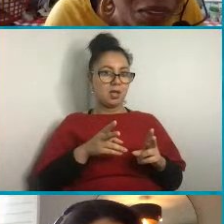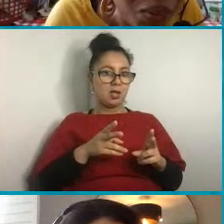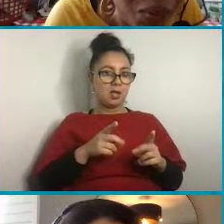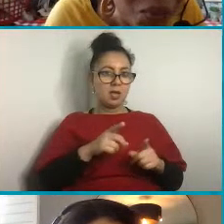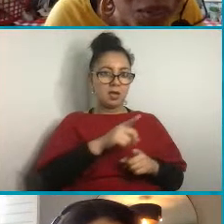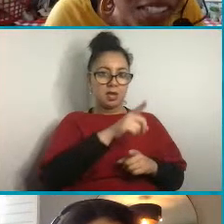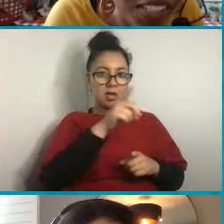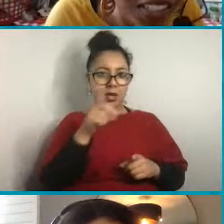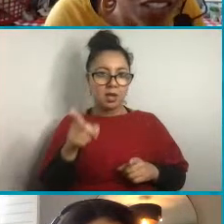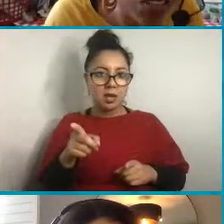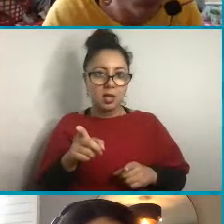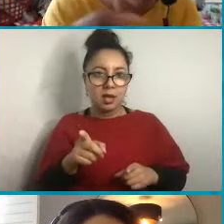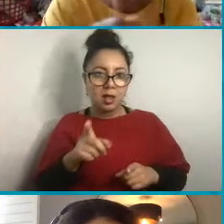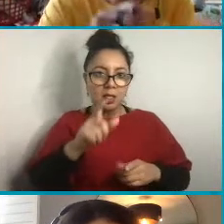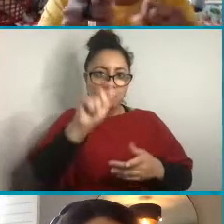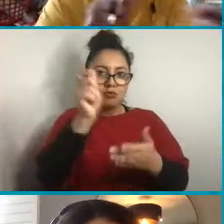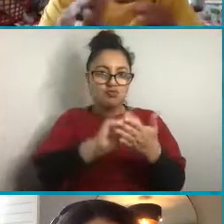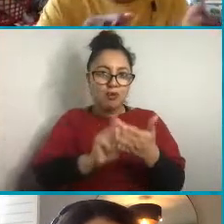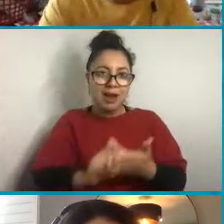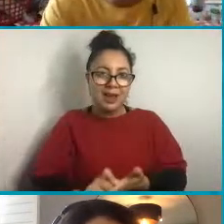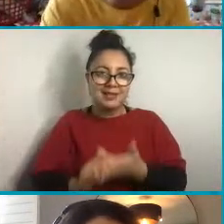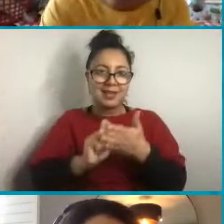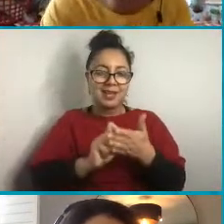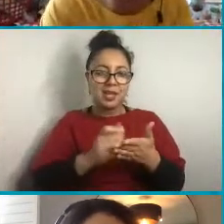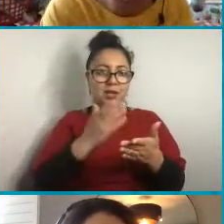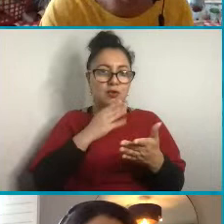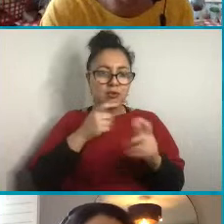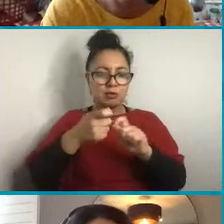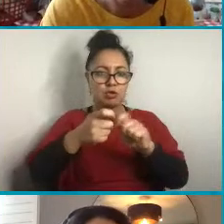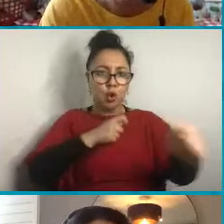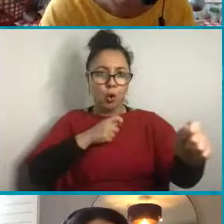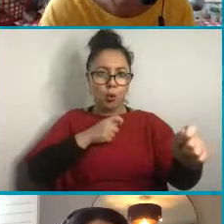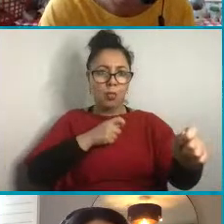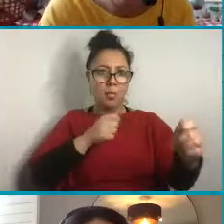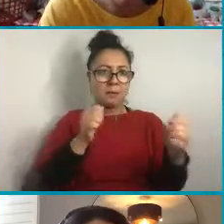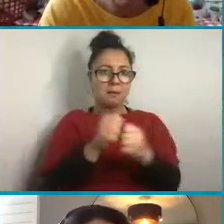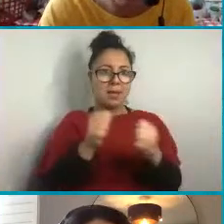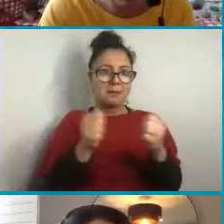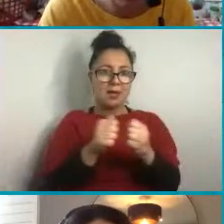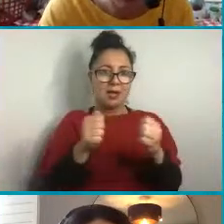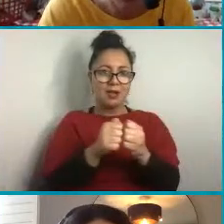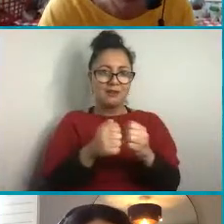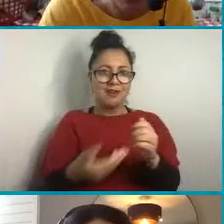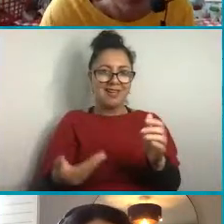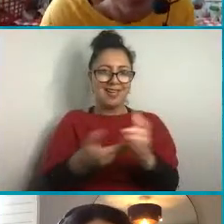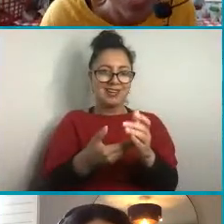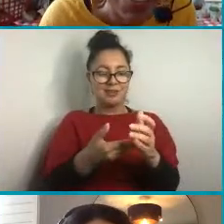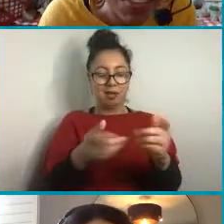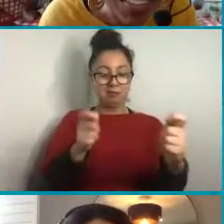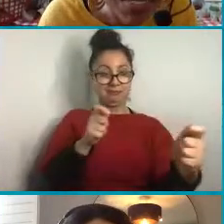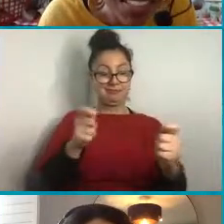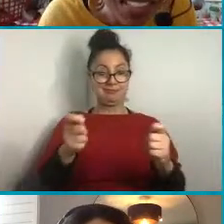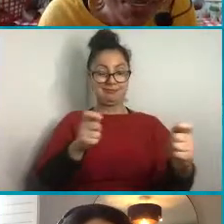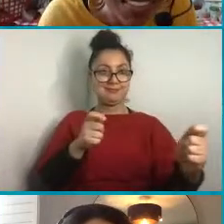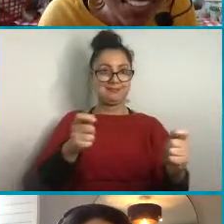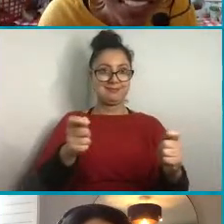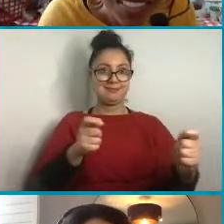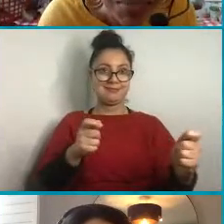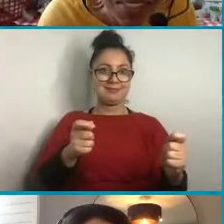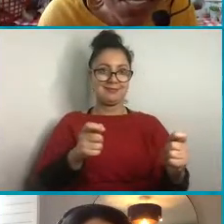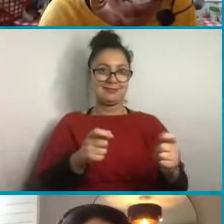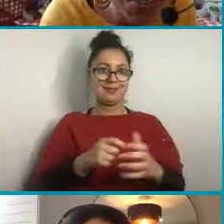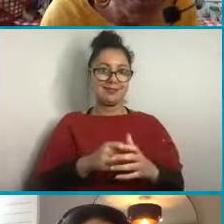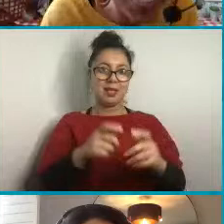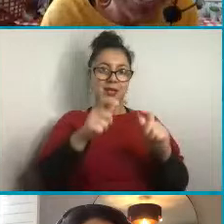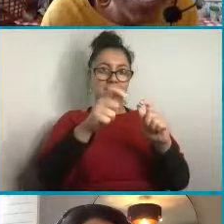writing and they've made use, they've torn the paper for extra effect there. Okay, we've got that to go on.